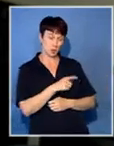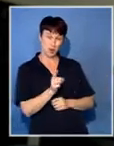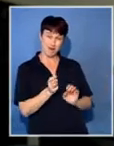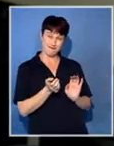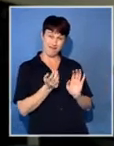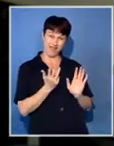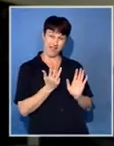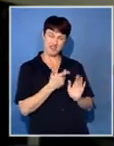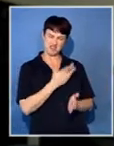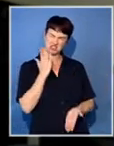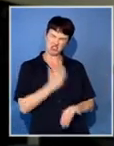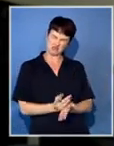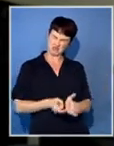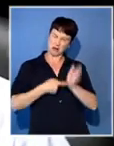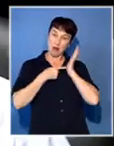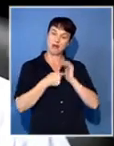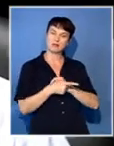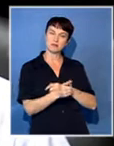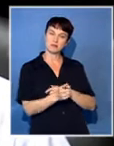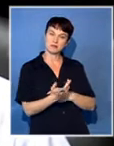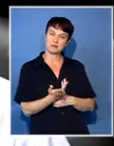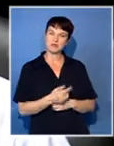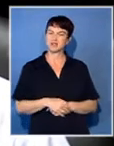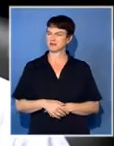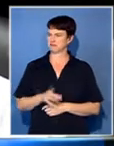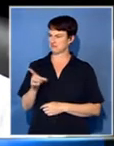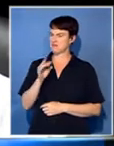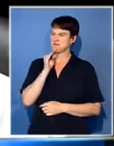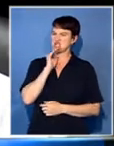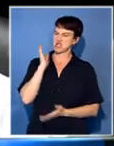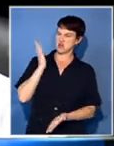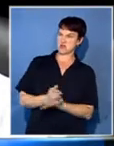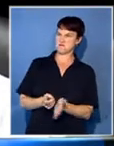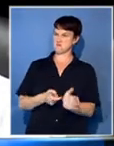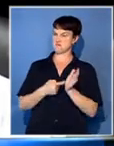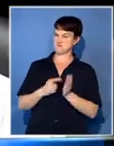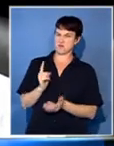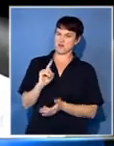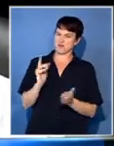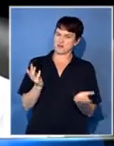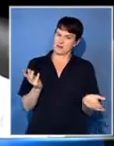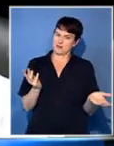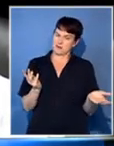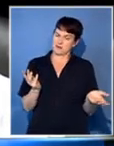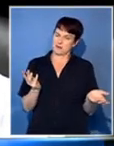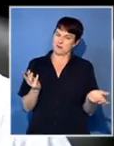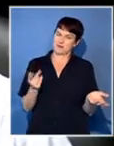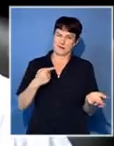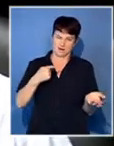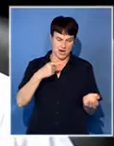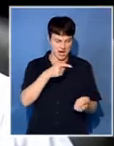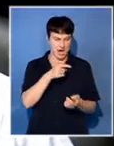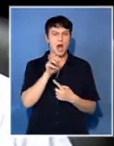well I don't know what's throwing down the gauntlet we we had a media